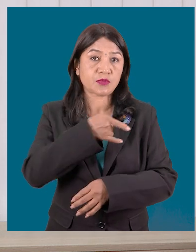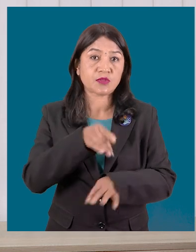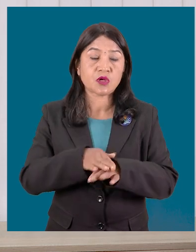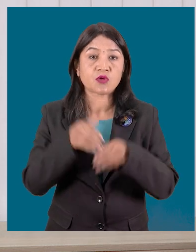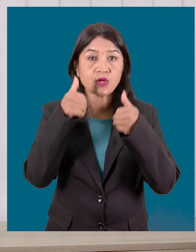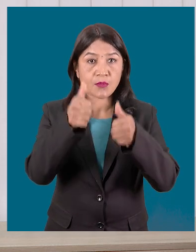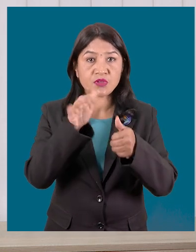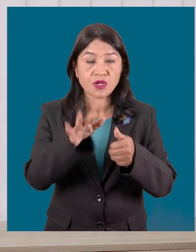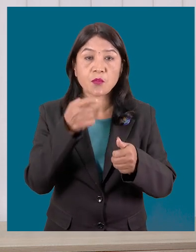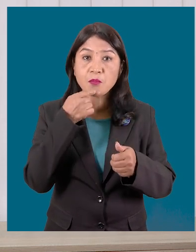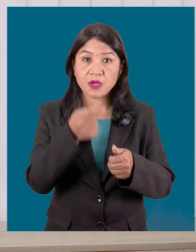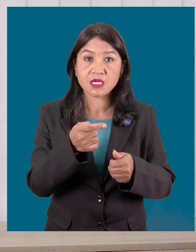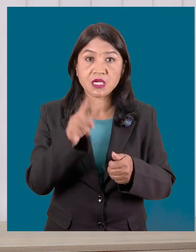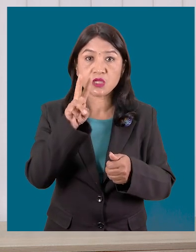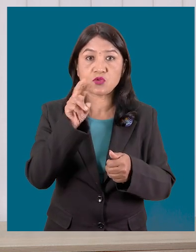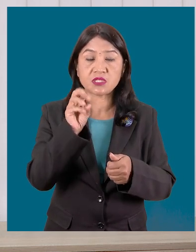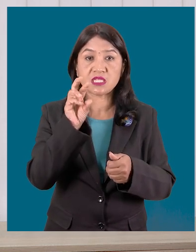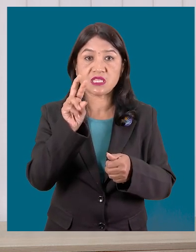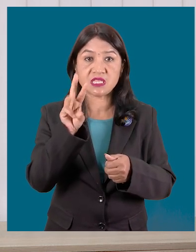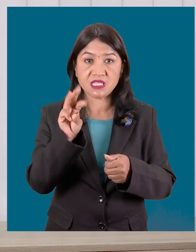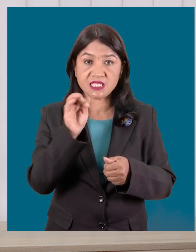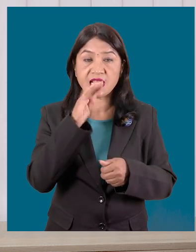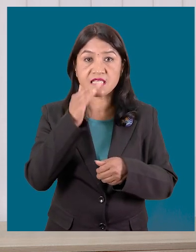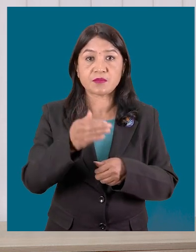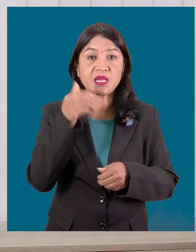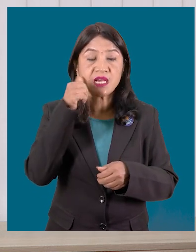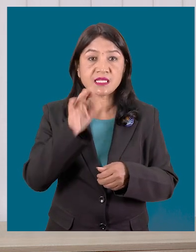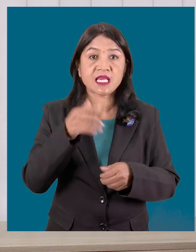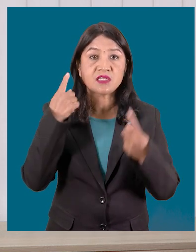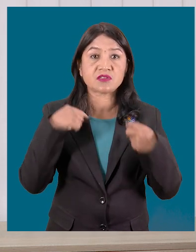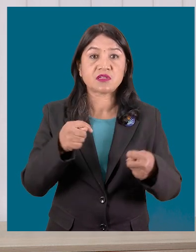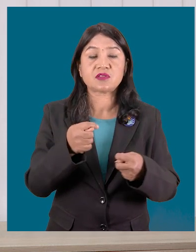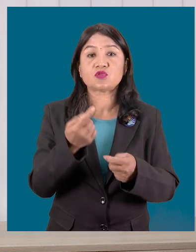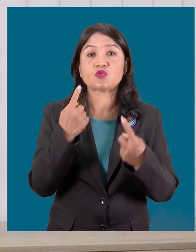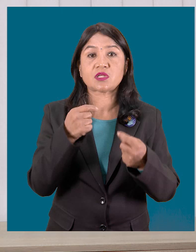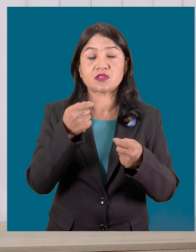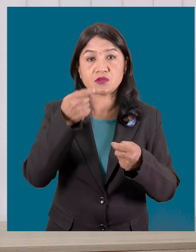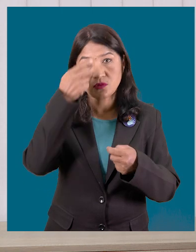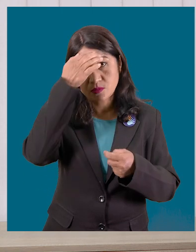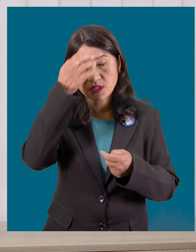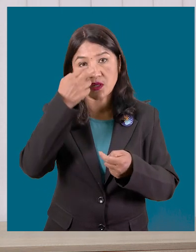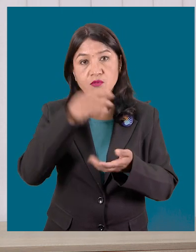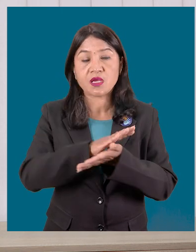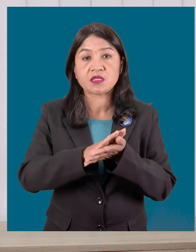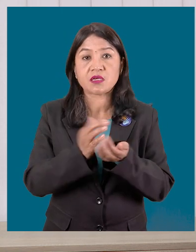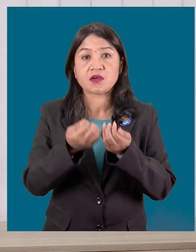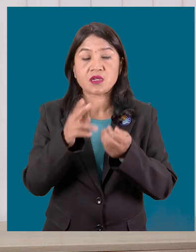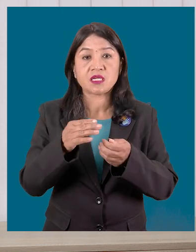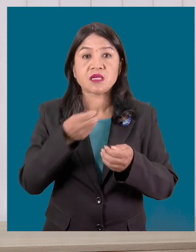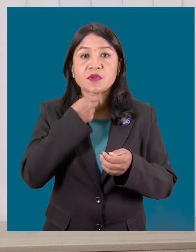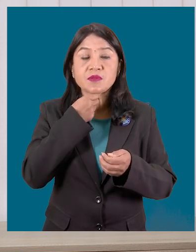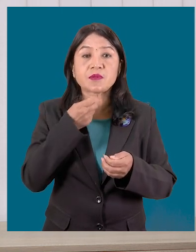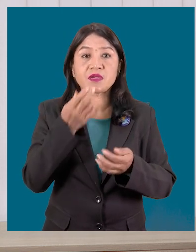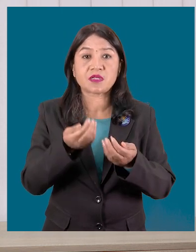reaffirm our commitment to end AIDS as a public health threat by 2030.